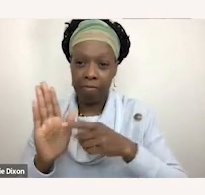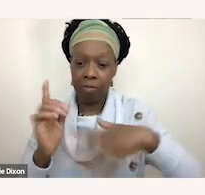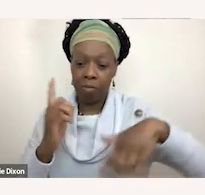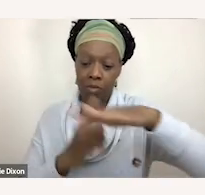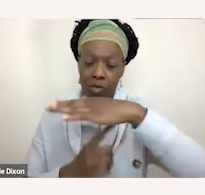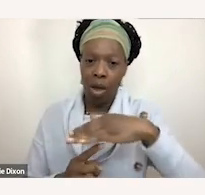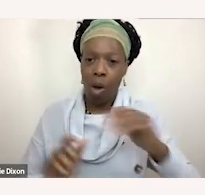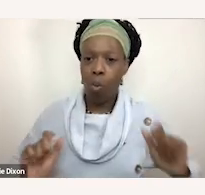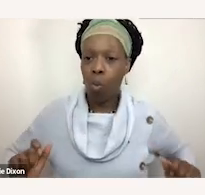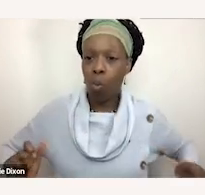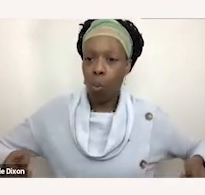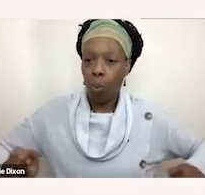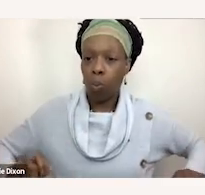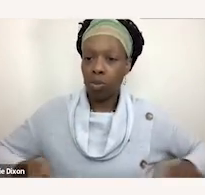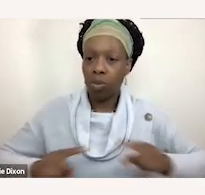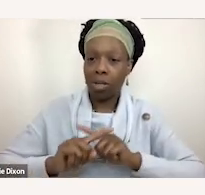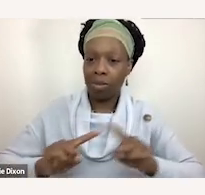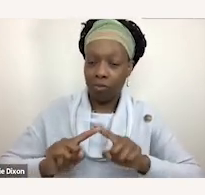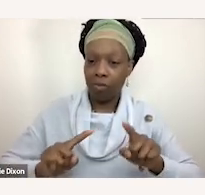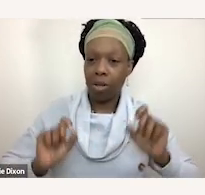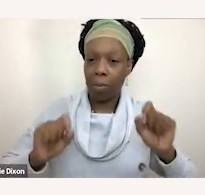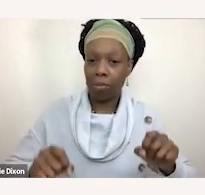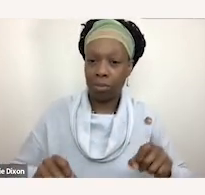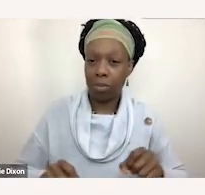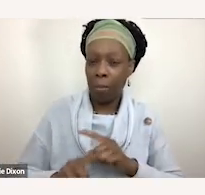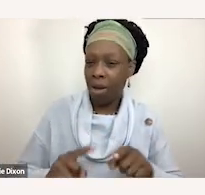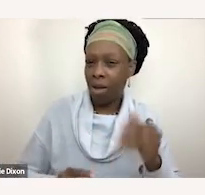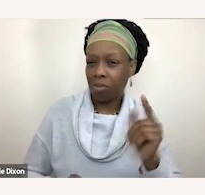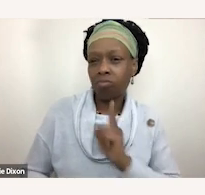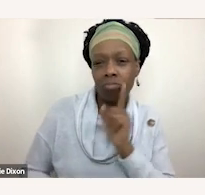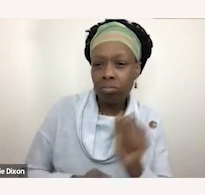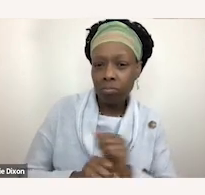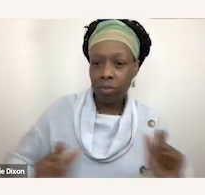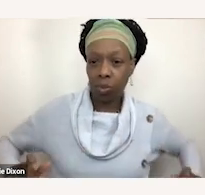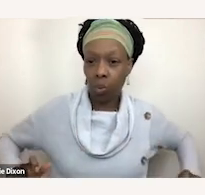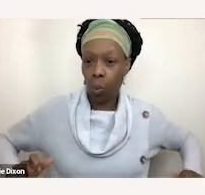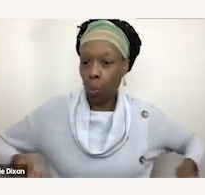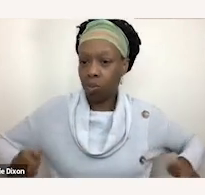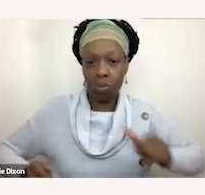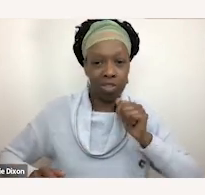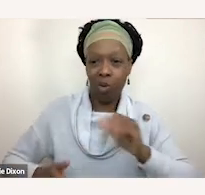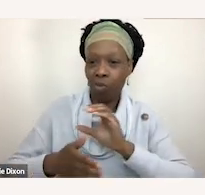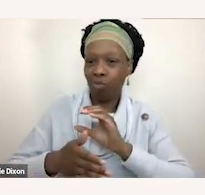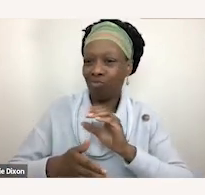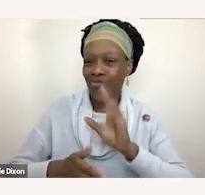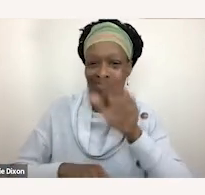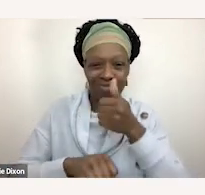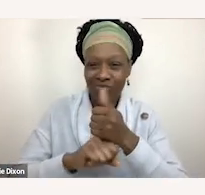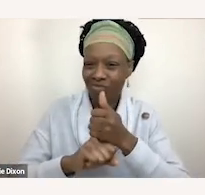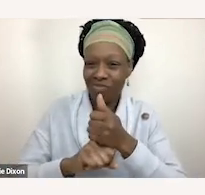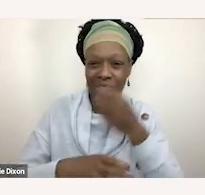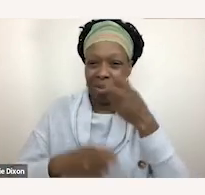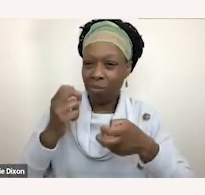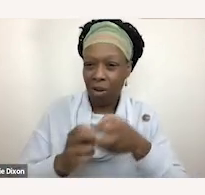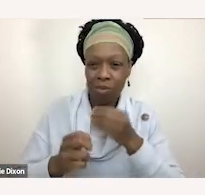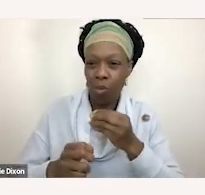wheelchairs don't cause inaccessibility and they don't limit people. They actually open up the world for